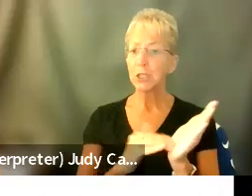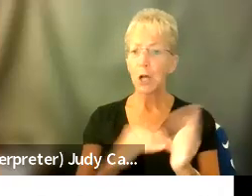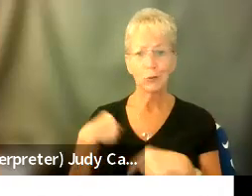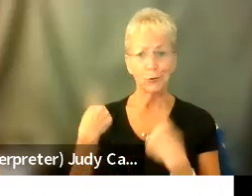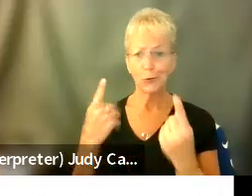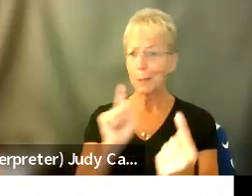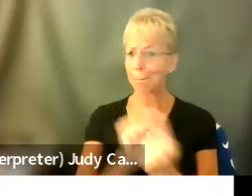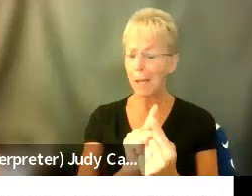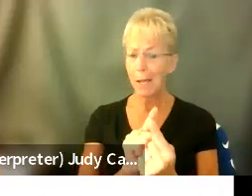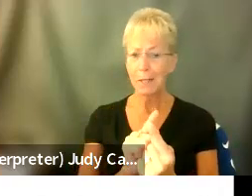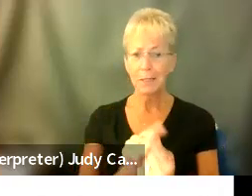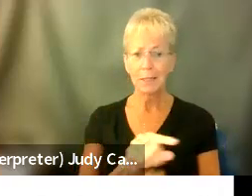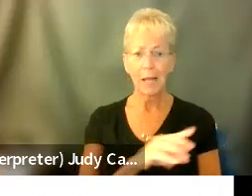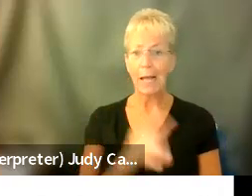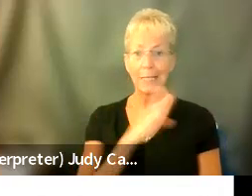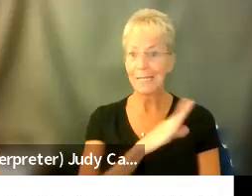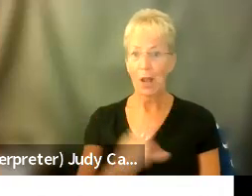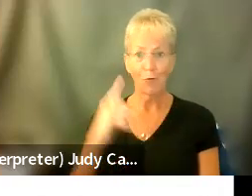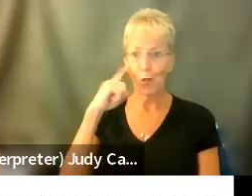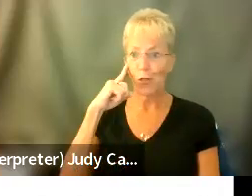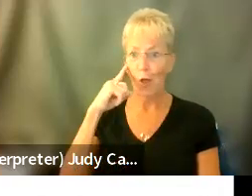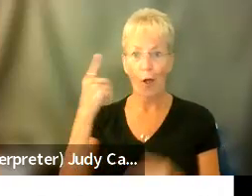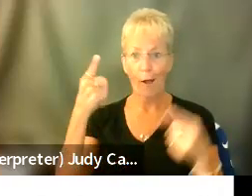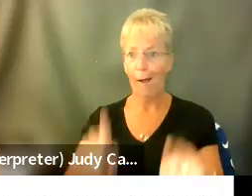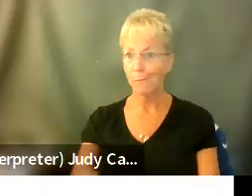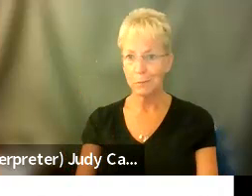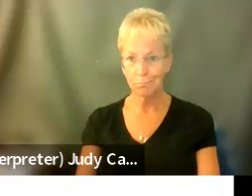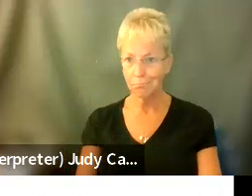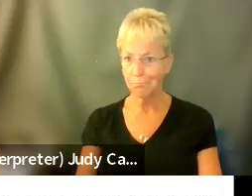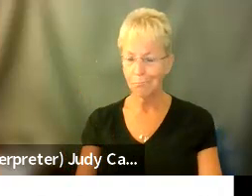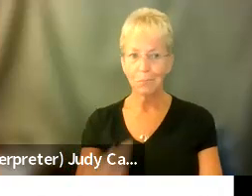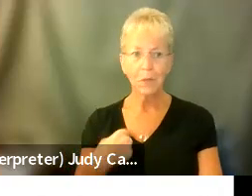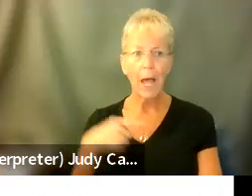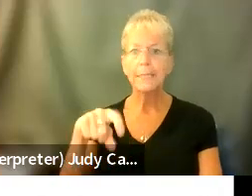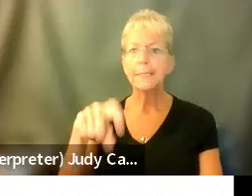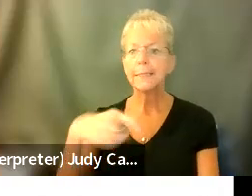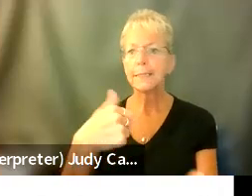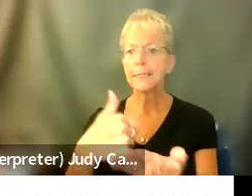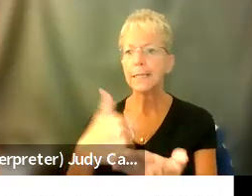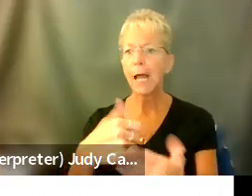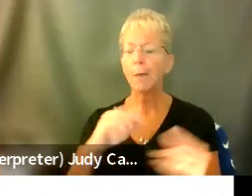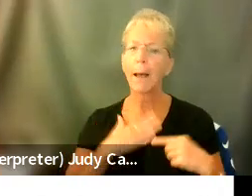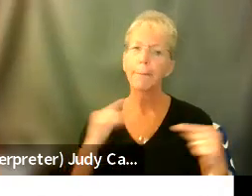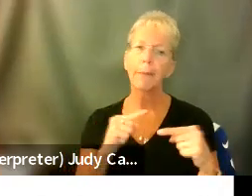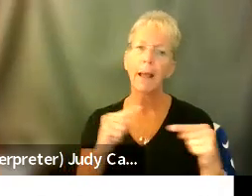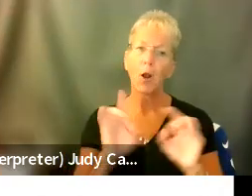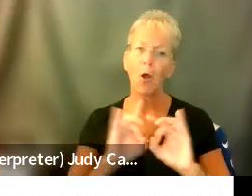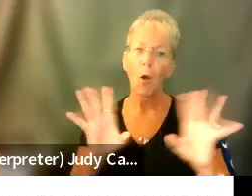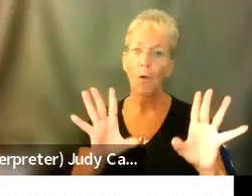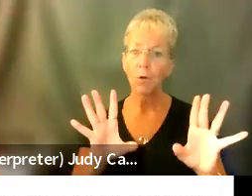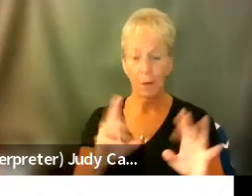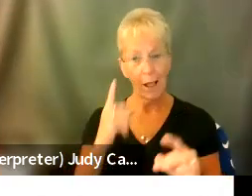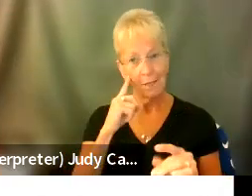I never saw it coming. Um, I was desperate for help because of pain. And I think people